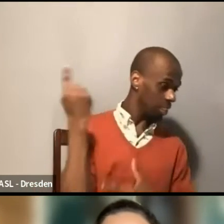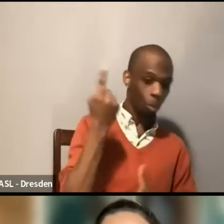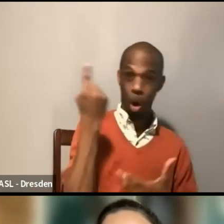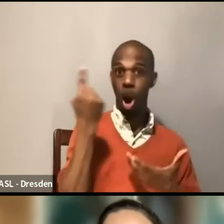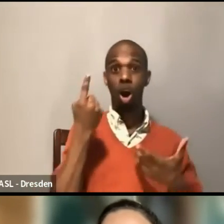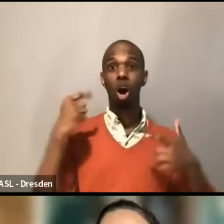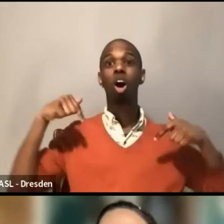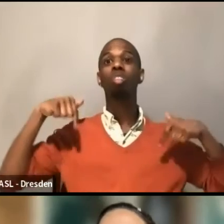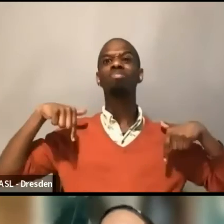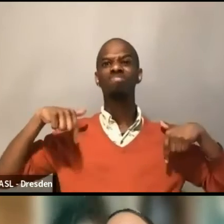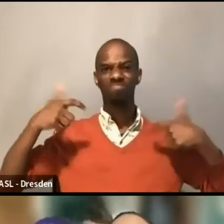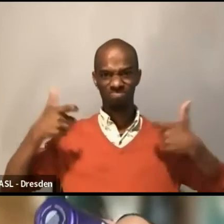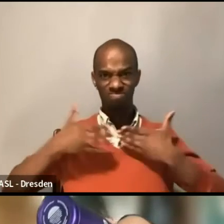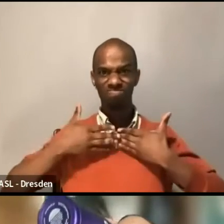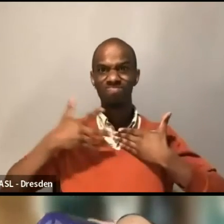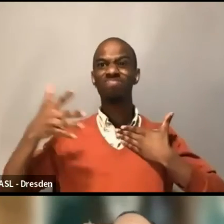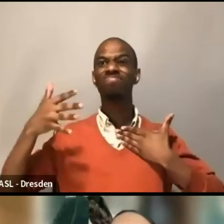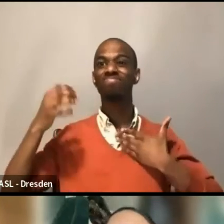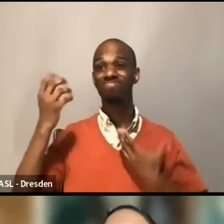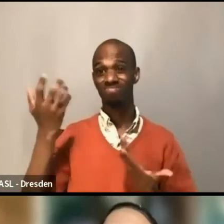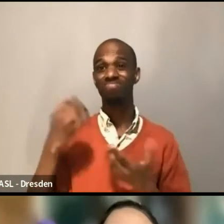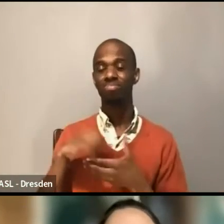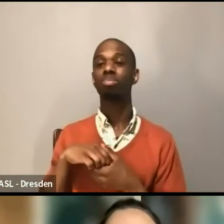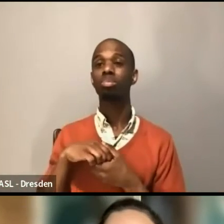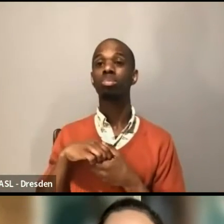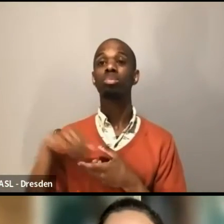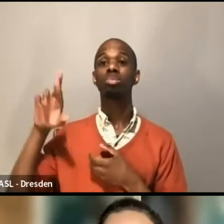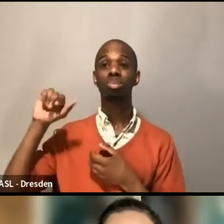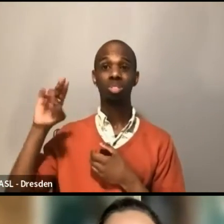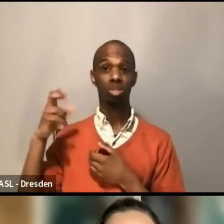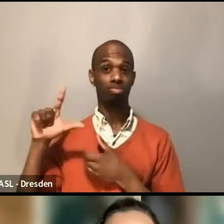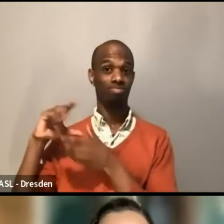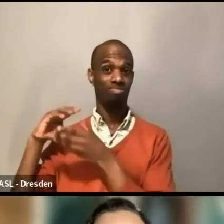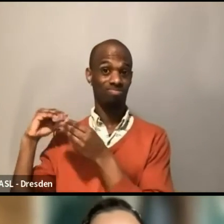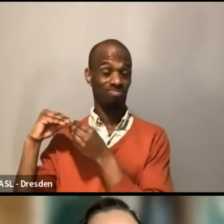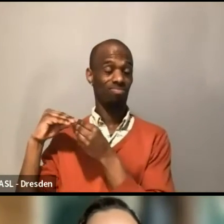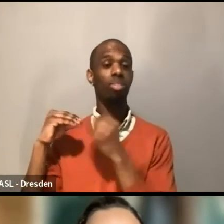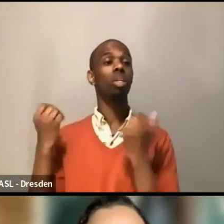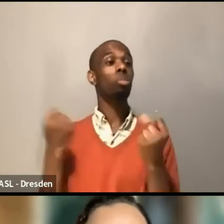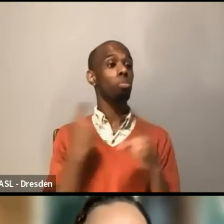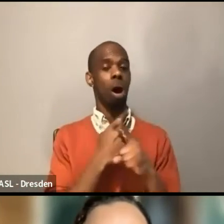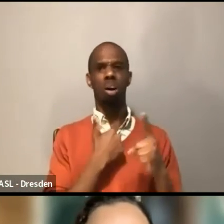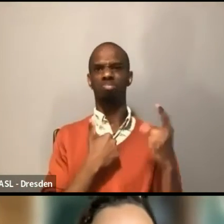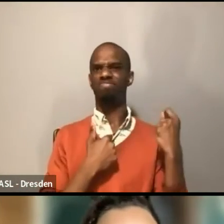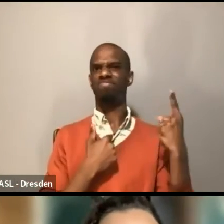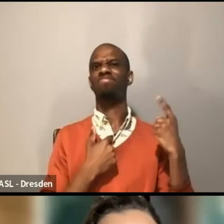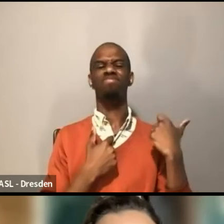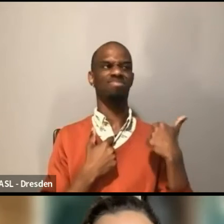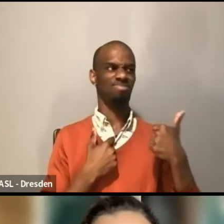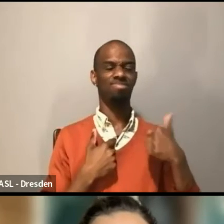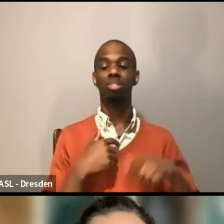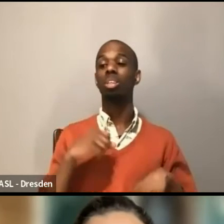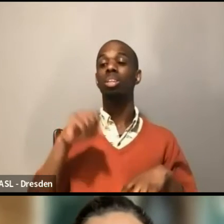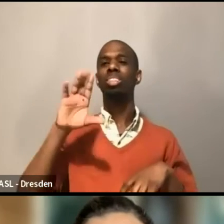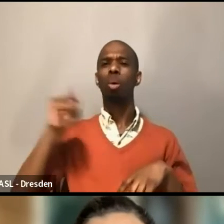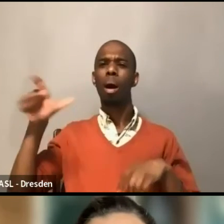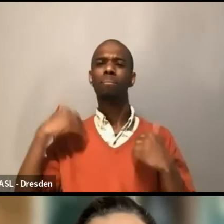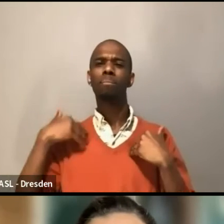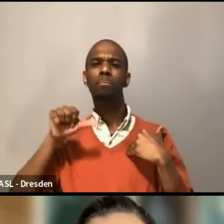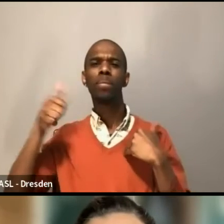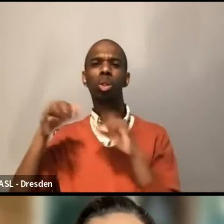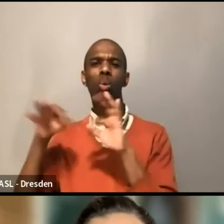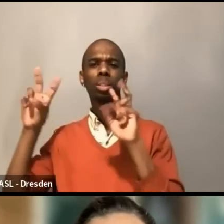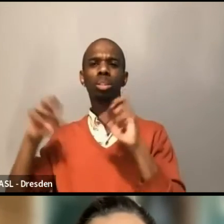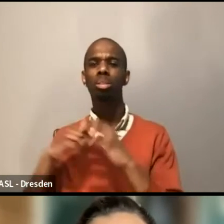this, you know, so many folks are like, well, how do we get started? We don't know what's needed. And if you don't know what's needed yet, my question is always, um, how much time have you